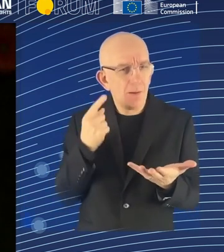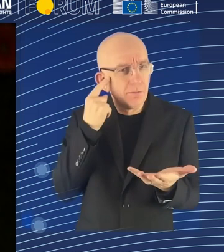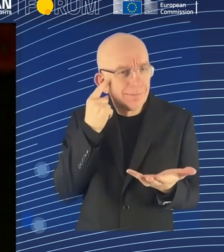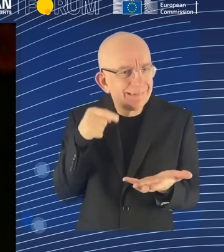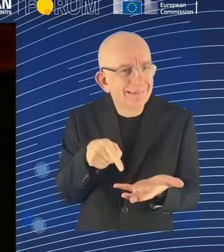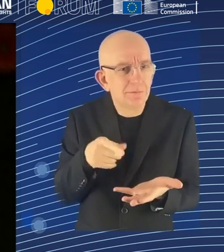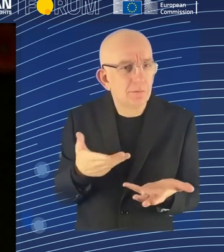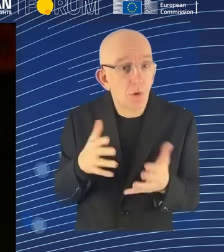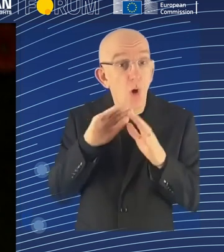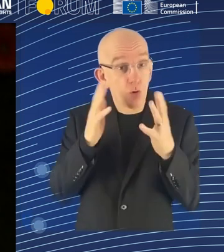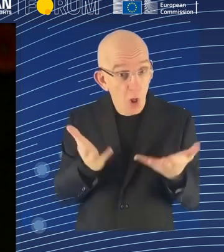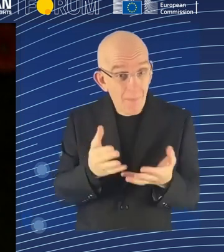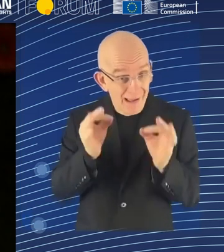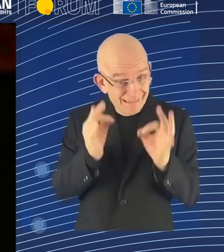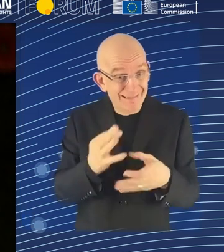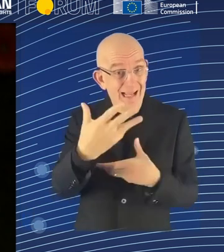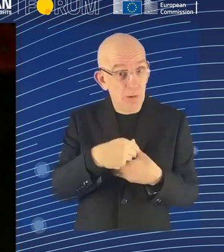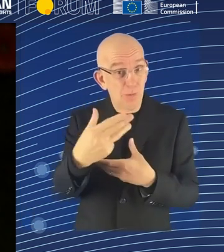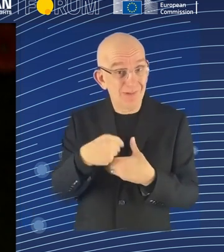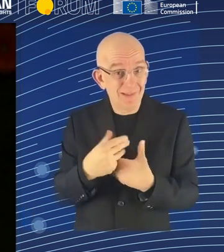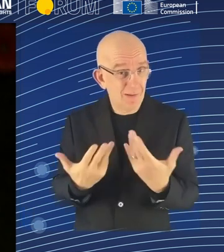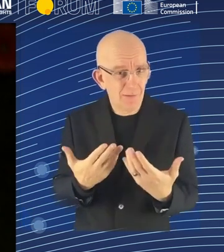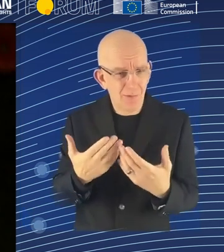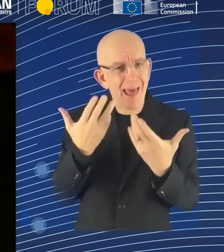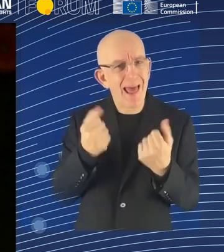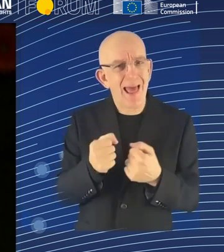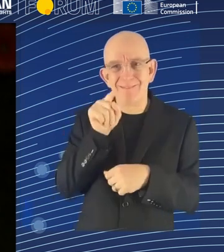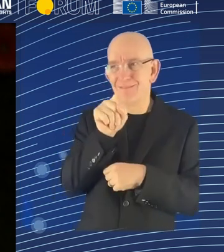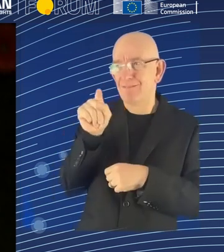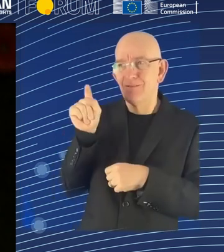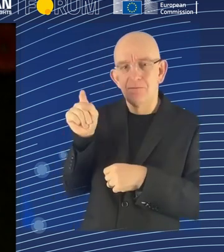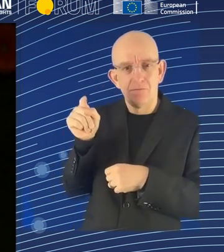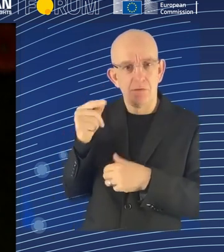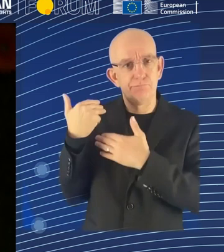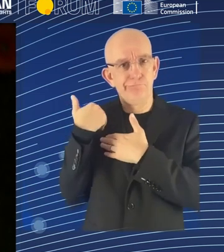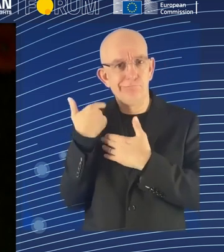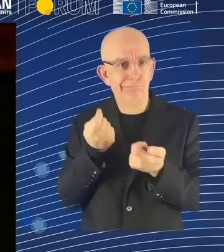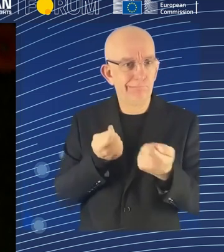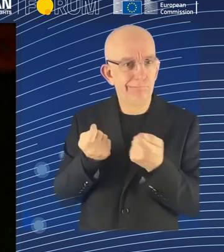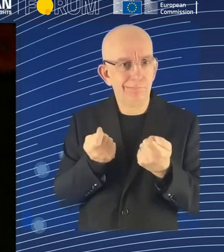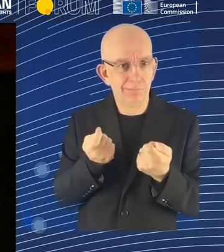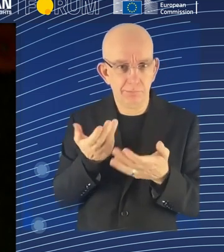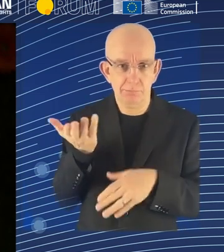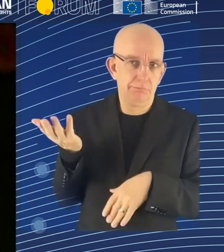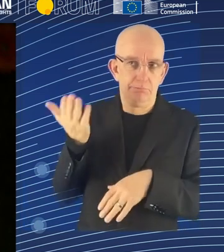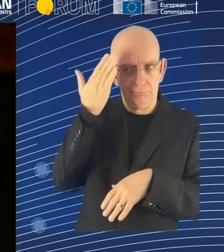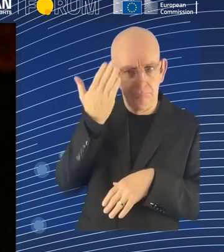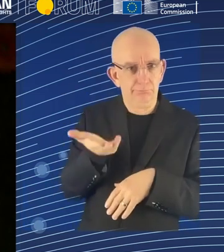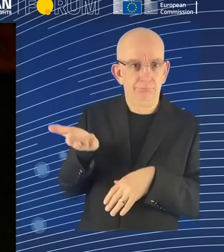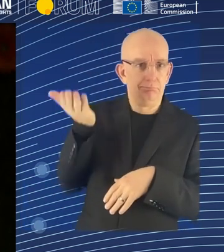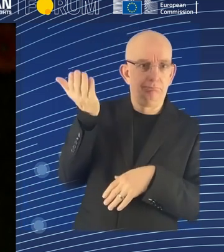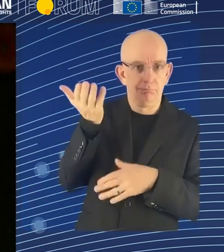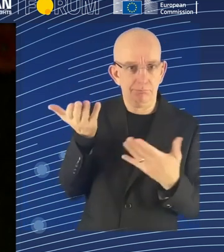the question is also how we make this process global. Because I think that there needs to be a kind of global governance